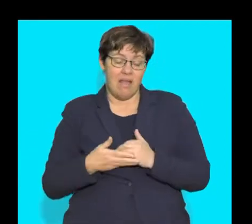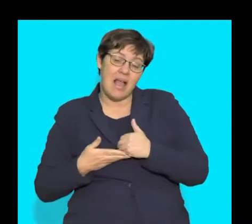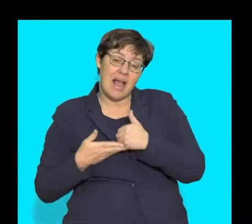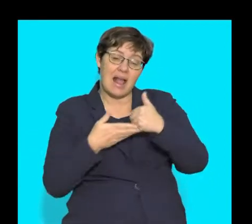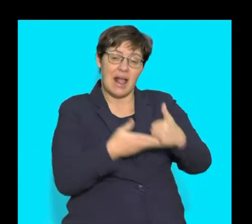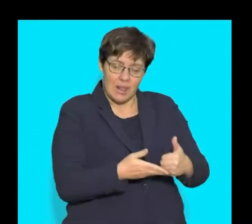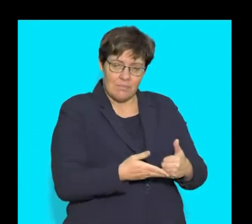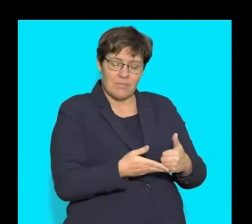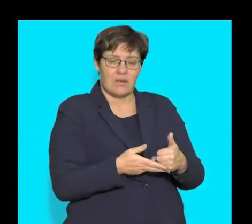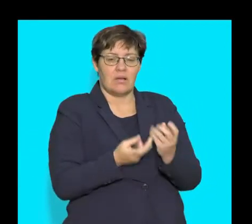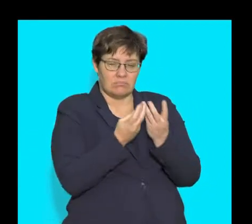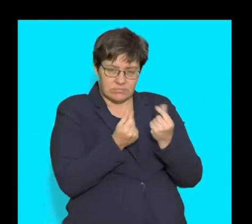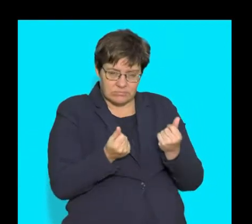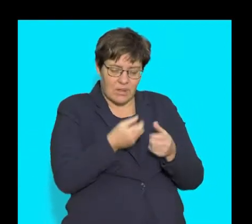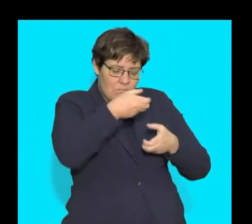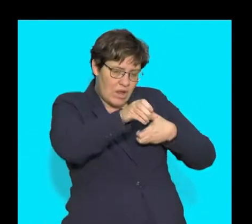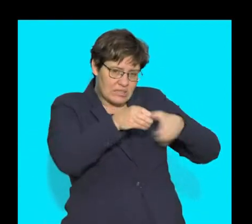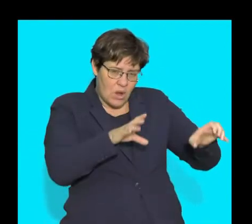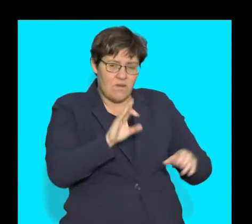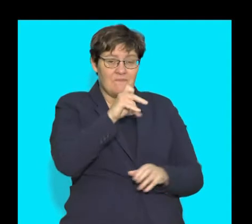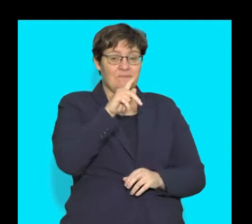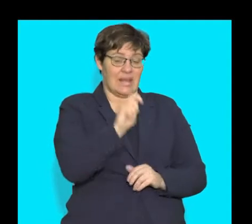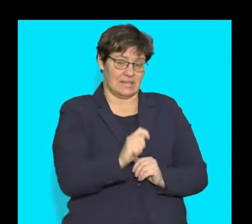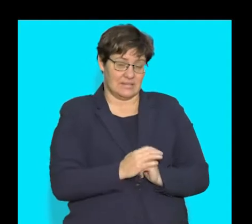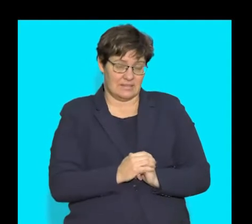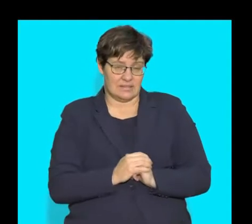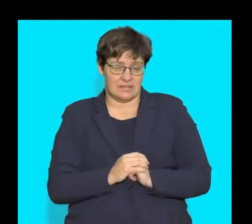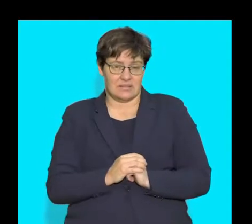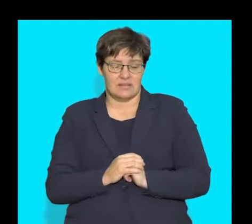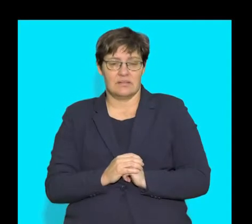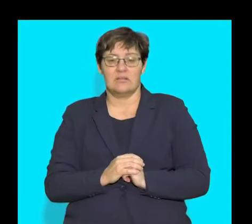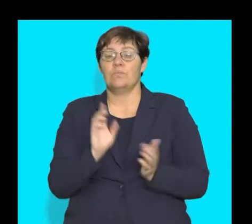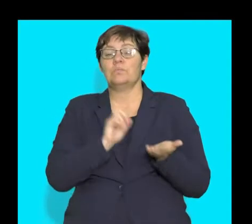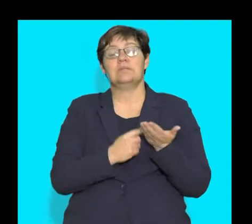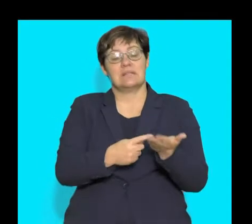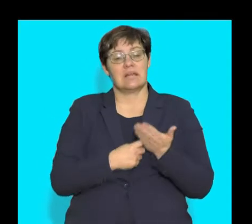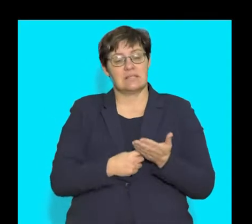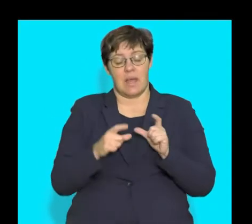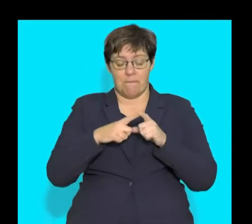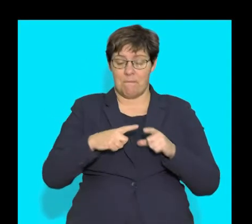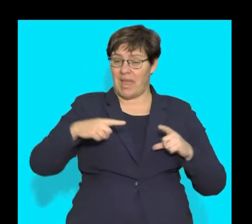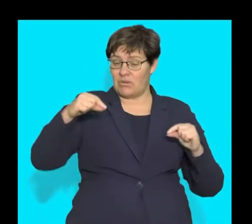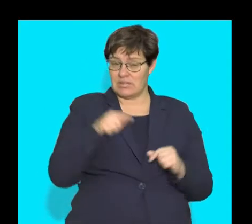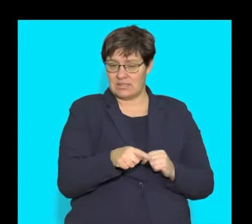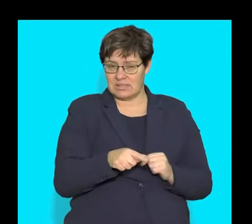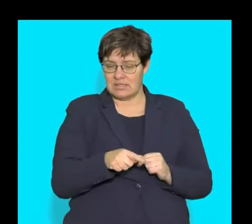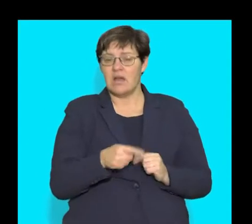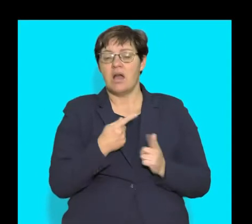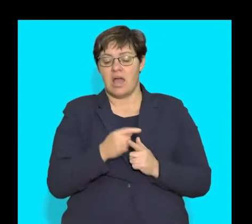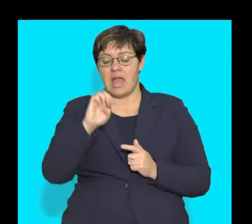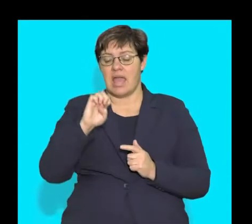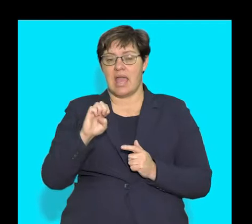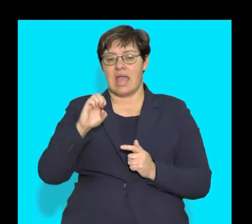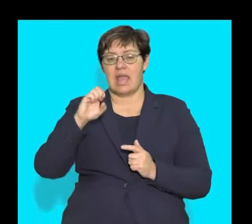in the emulsification or breakdown of fat. We also spoke about the pancreas being an